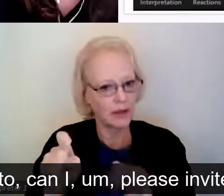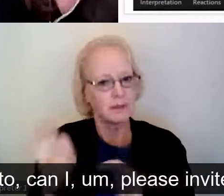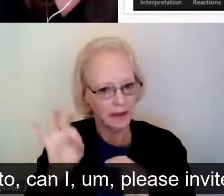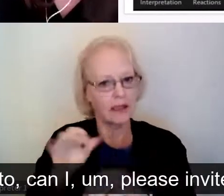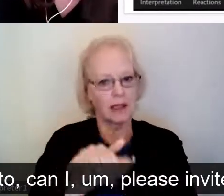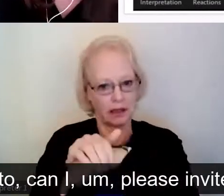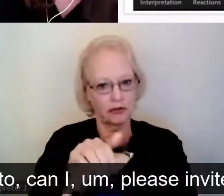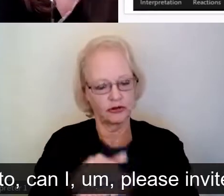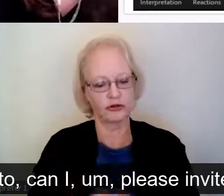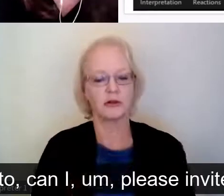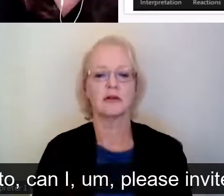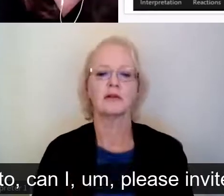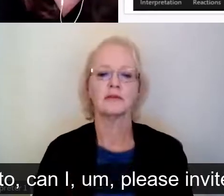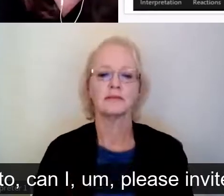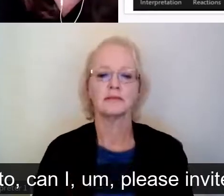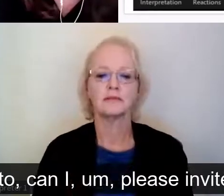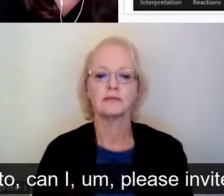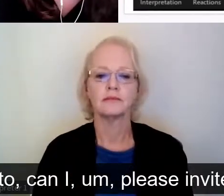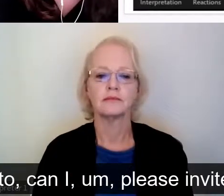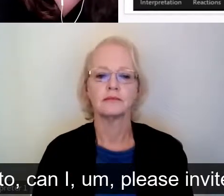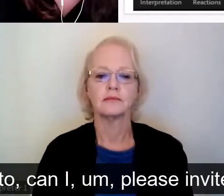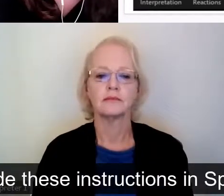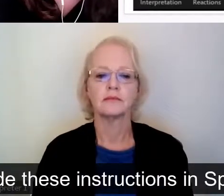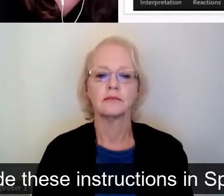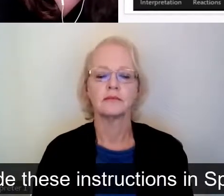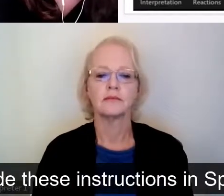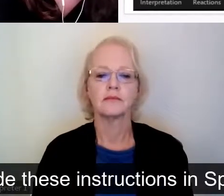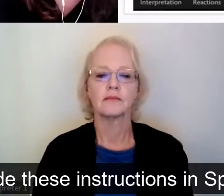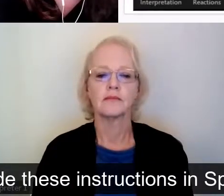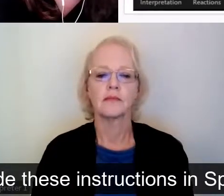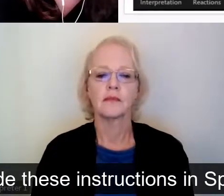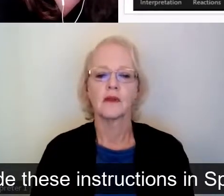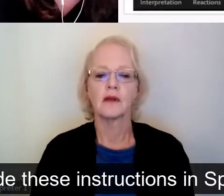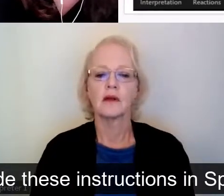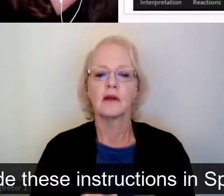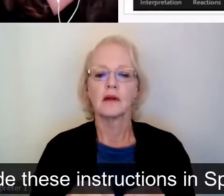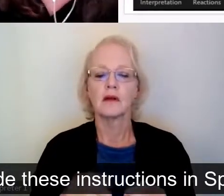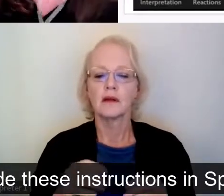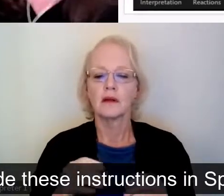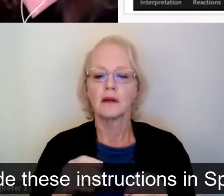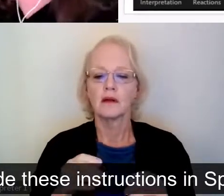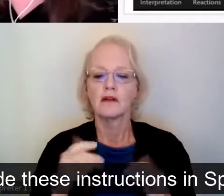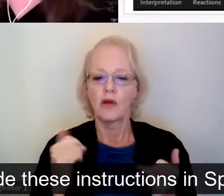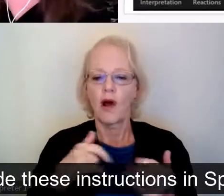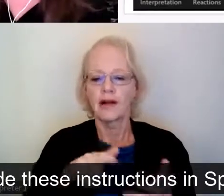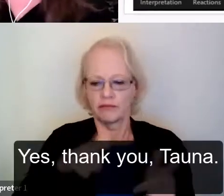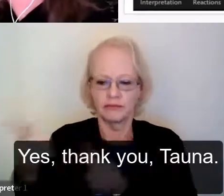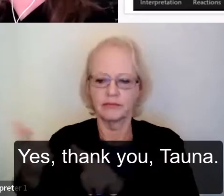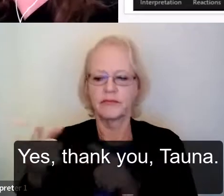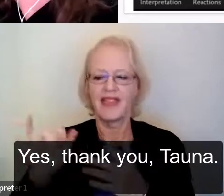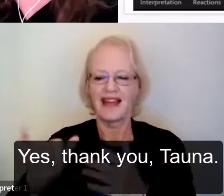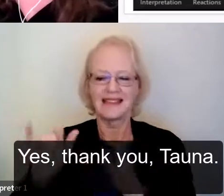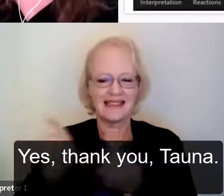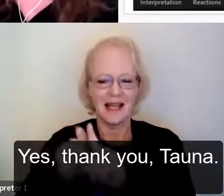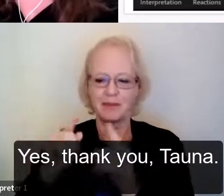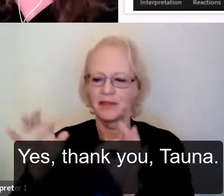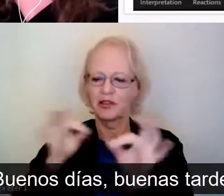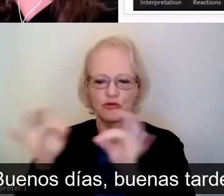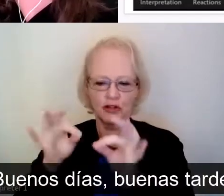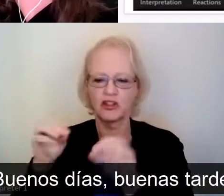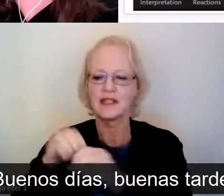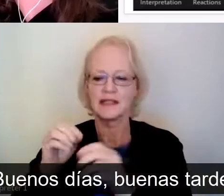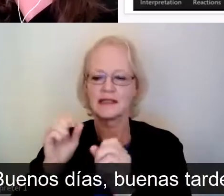Ernesto, can I please invite you to provide these instructions in Spanish? Yes, thank you, Tana.